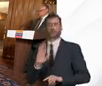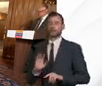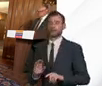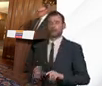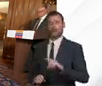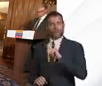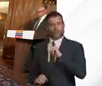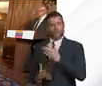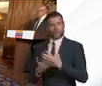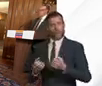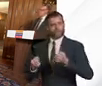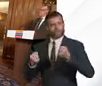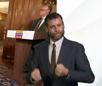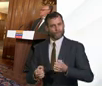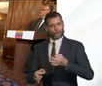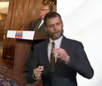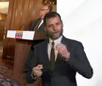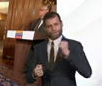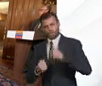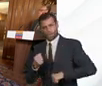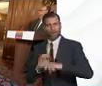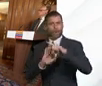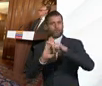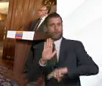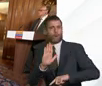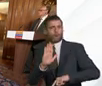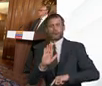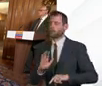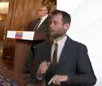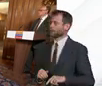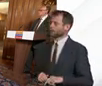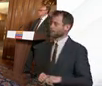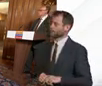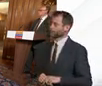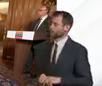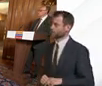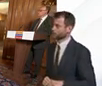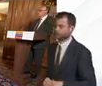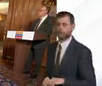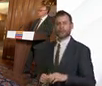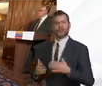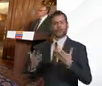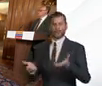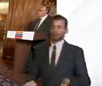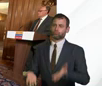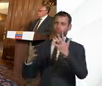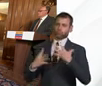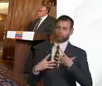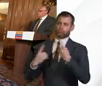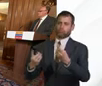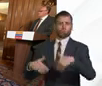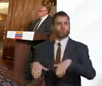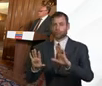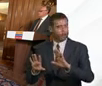the rules yesterday and essentially flipped the basis of the rules so it's not do whatever you like so long as you don't do the